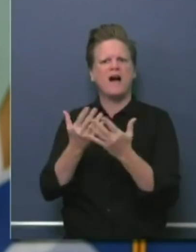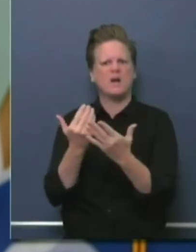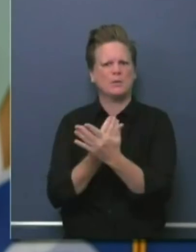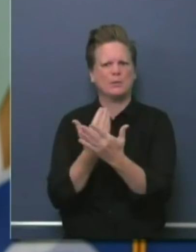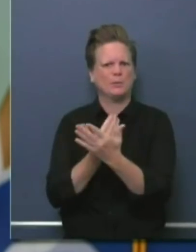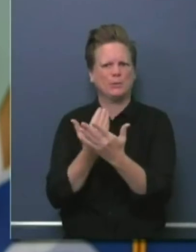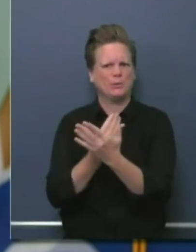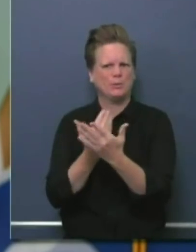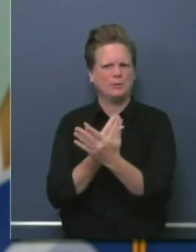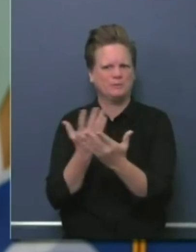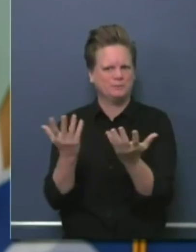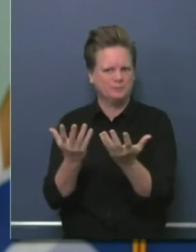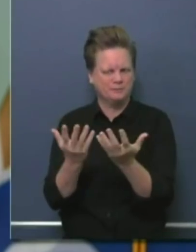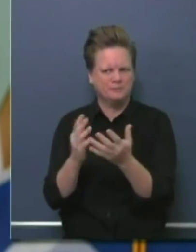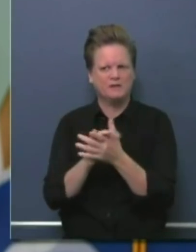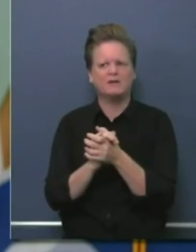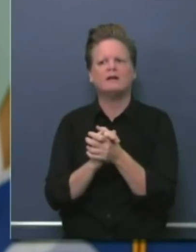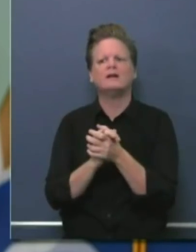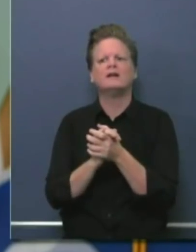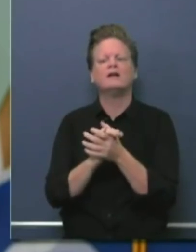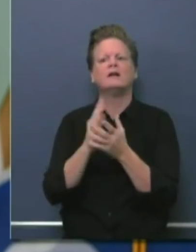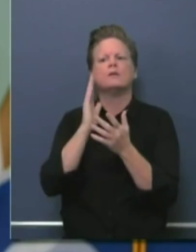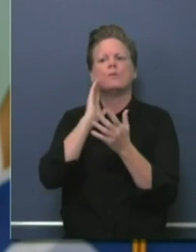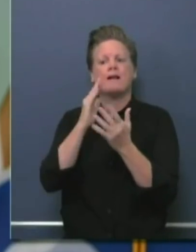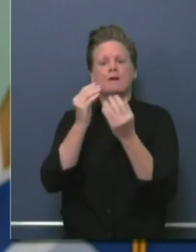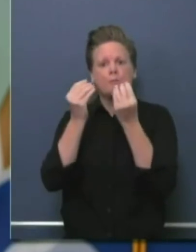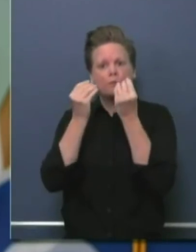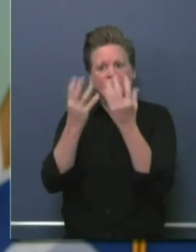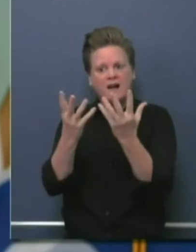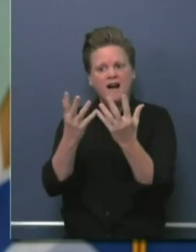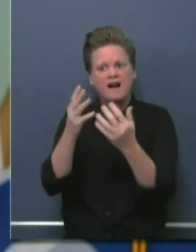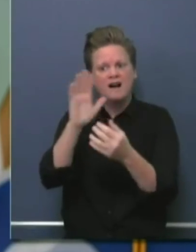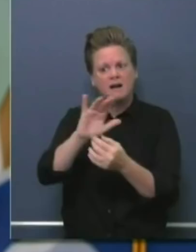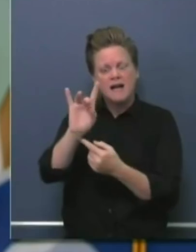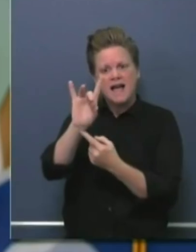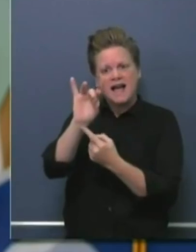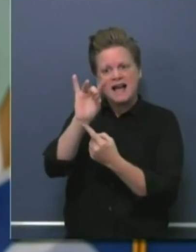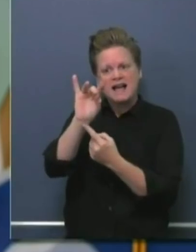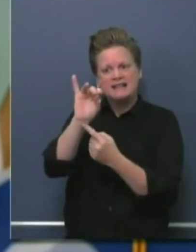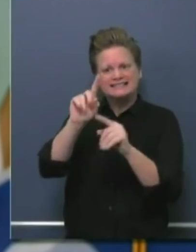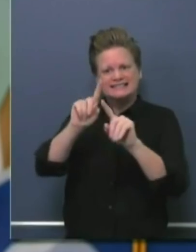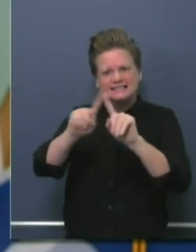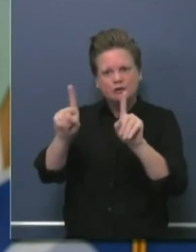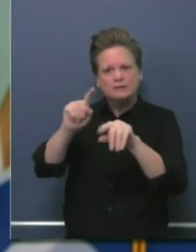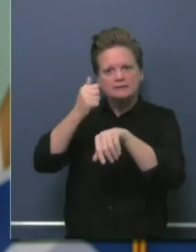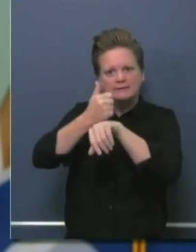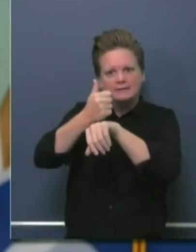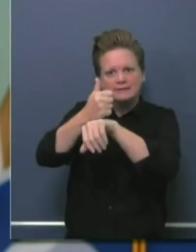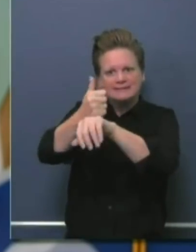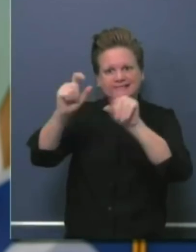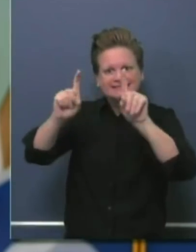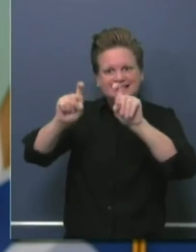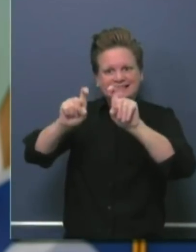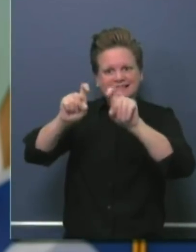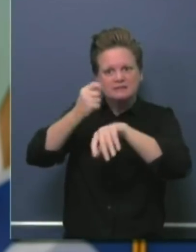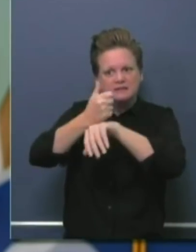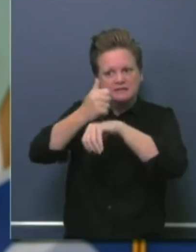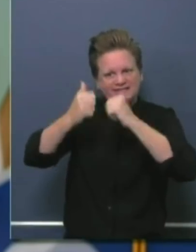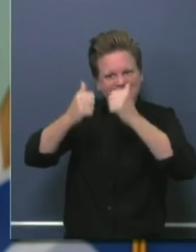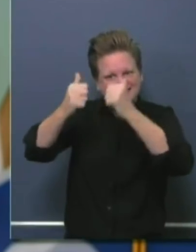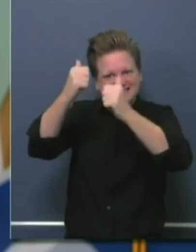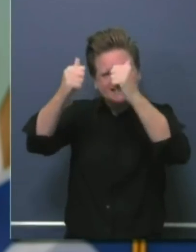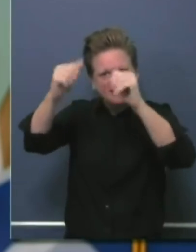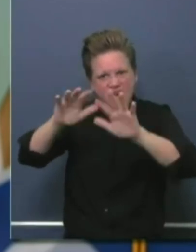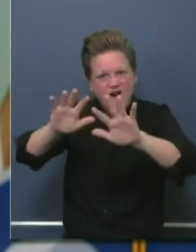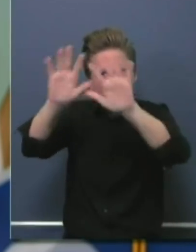OptumServe, which was going to provide 80 sites in rural parts of the state. Verily, that first testing, mobile testing site